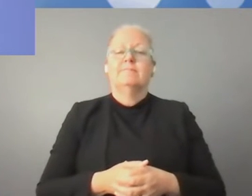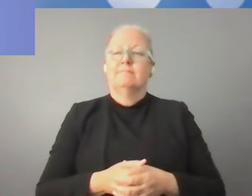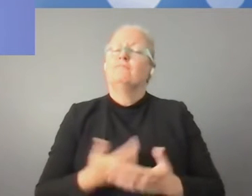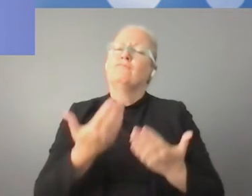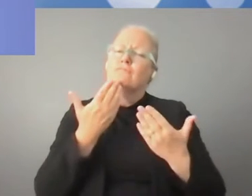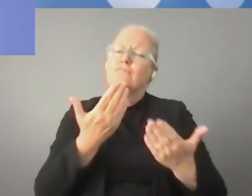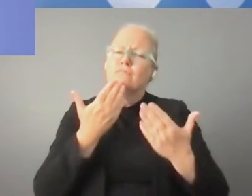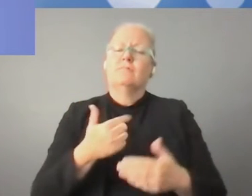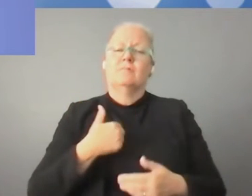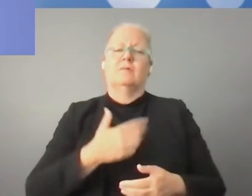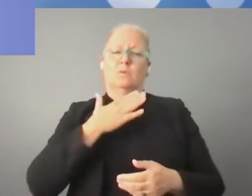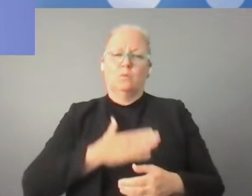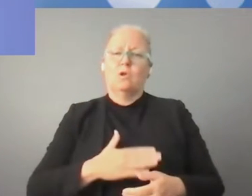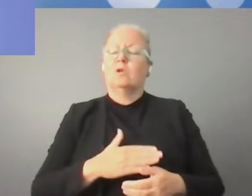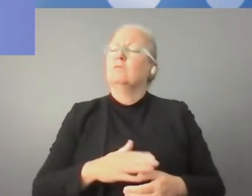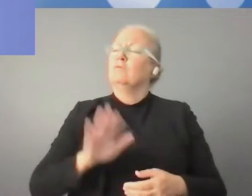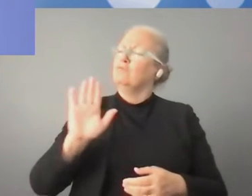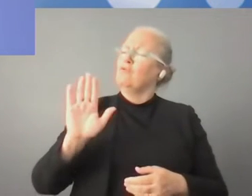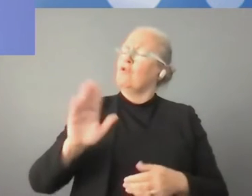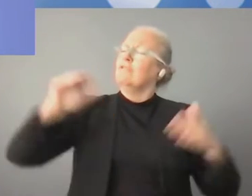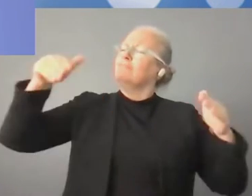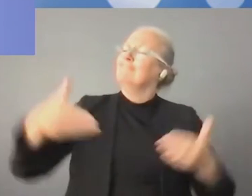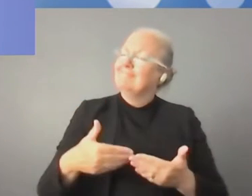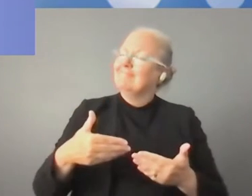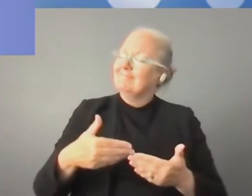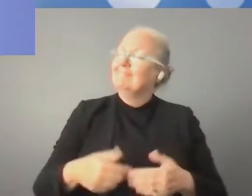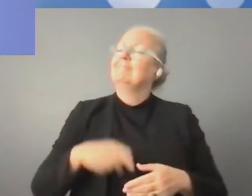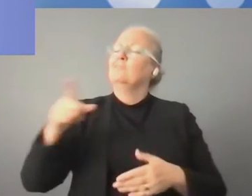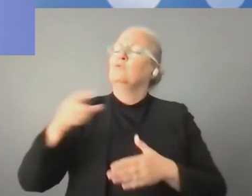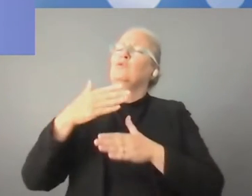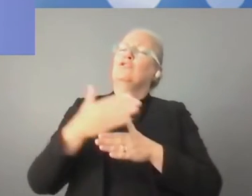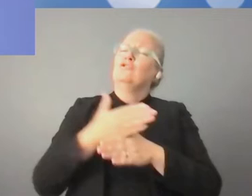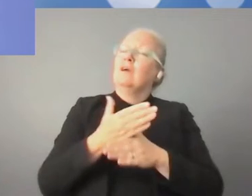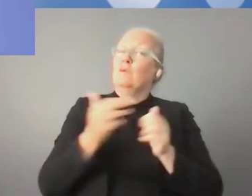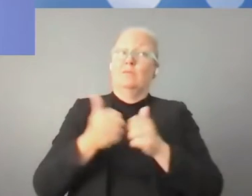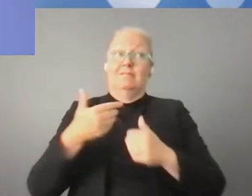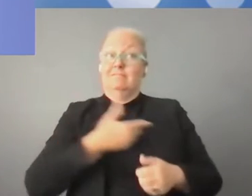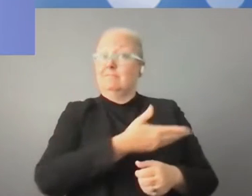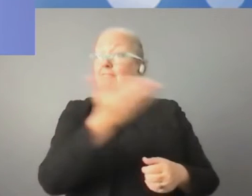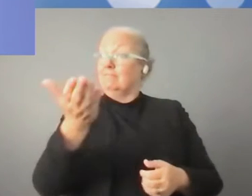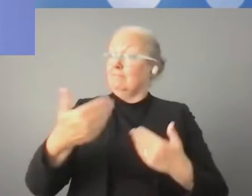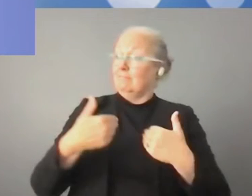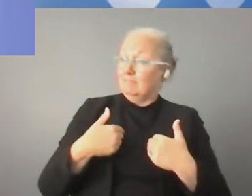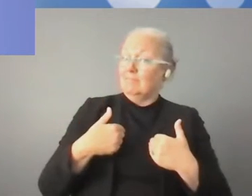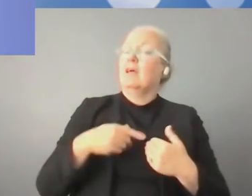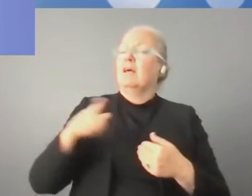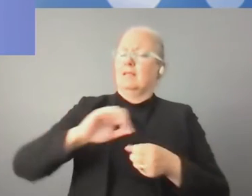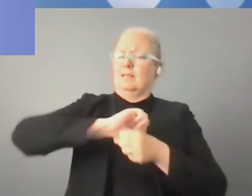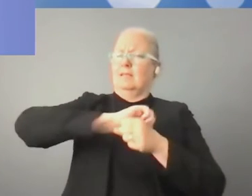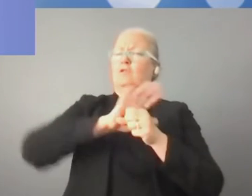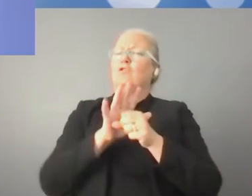your introduction, where you shared with us how difficult the pandemic has been for the